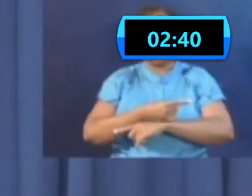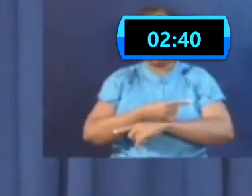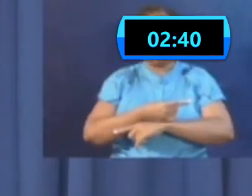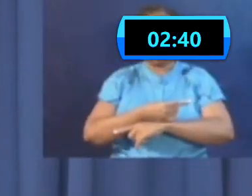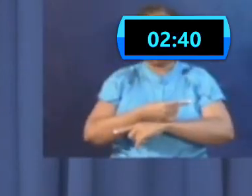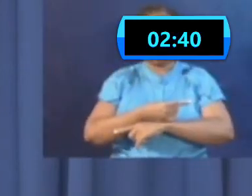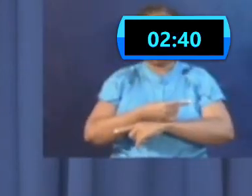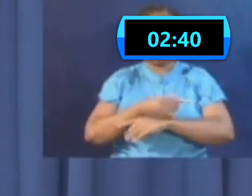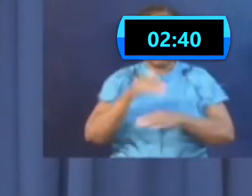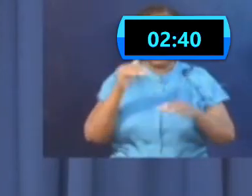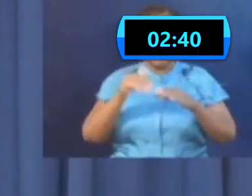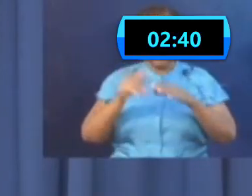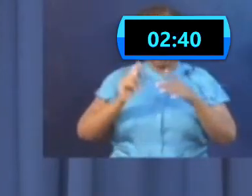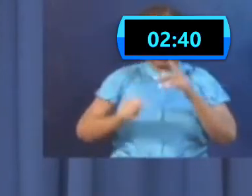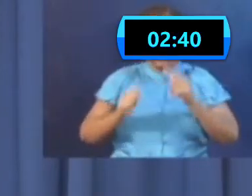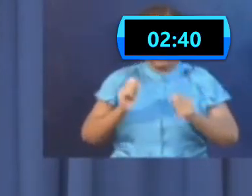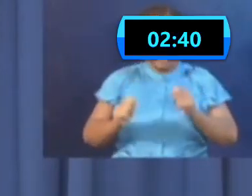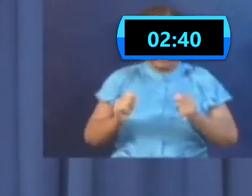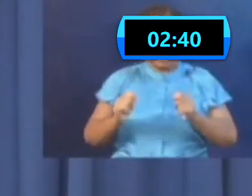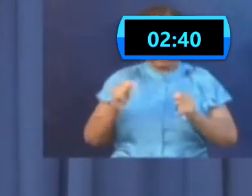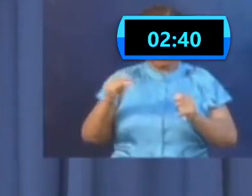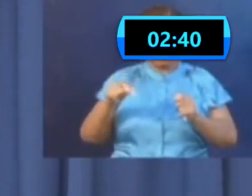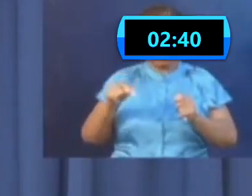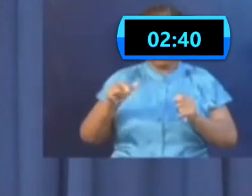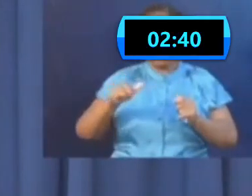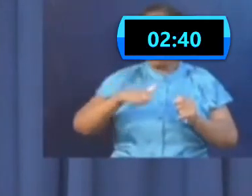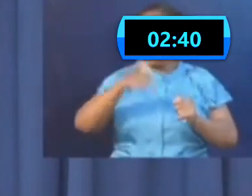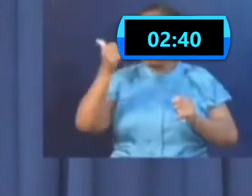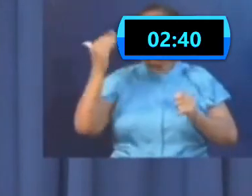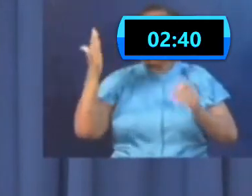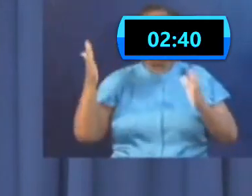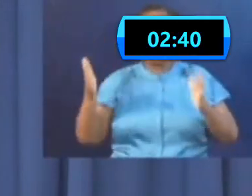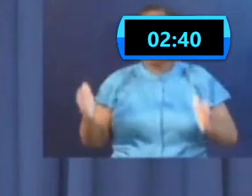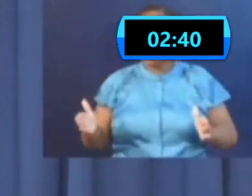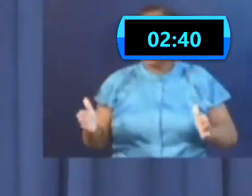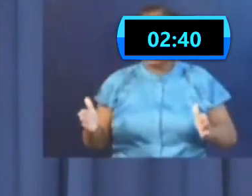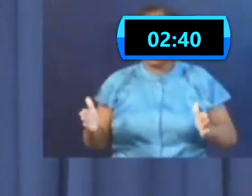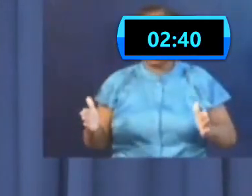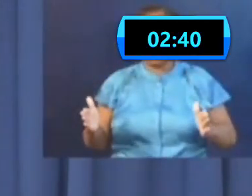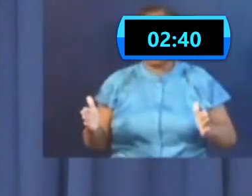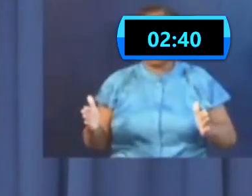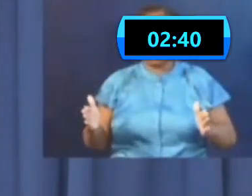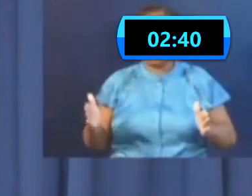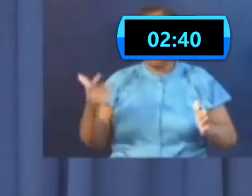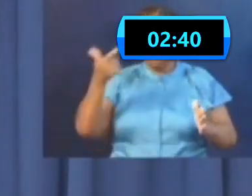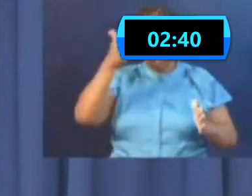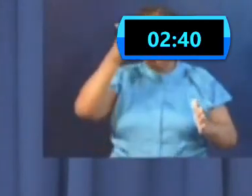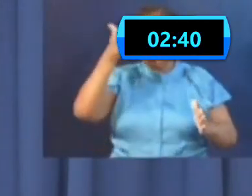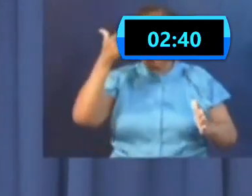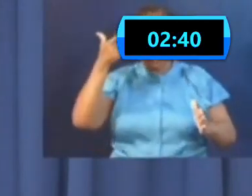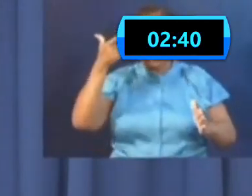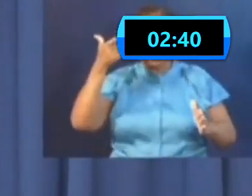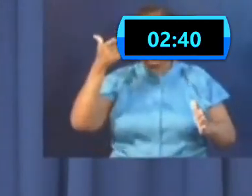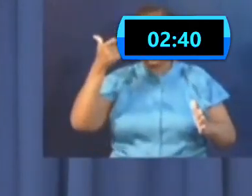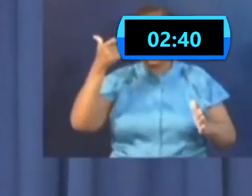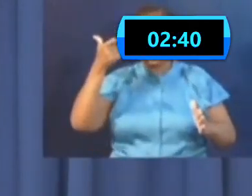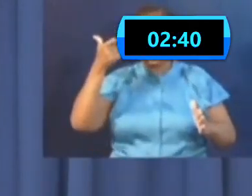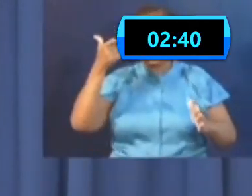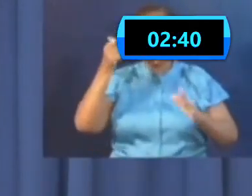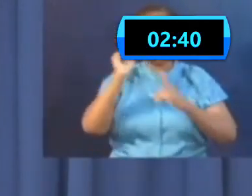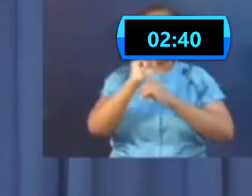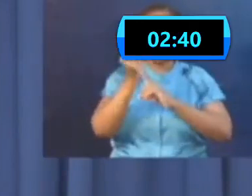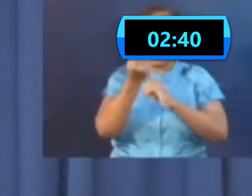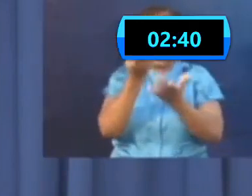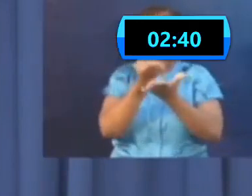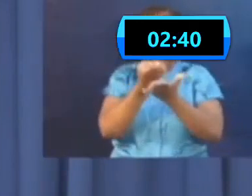Trinidad, any individual, because of socioeconomic or spatial criteria, meaning